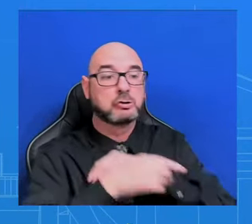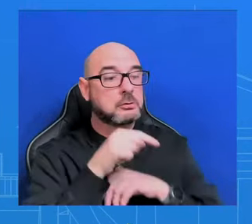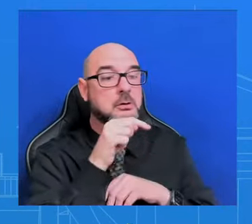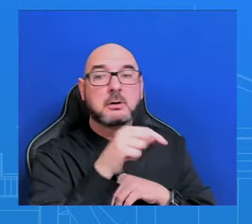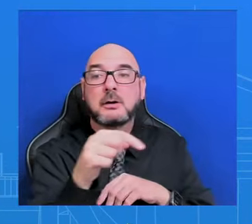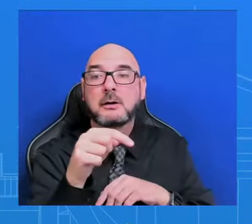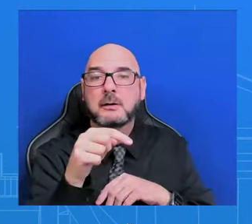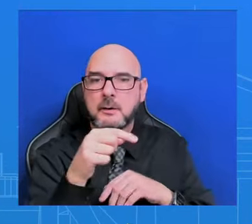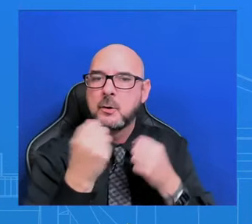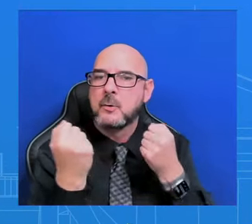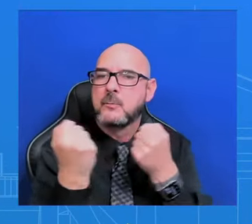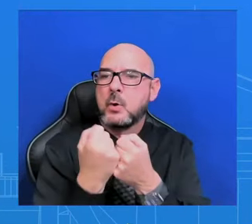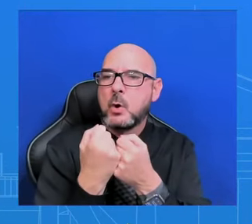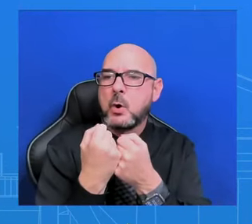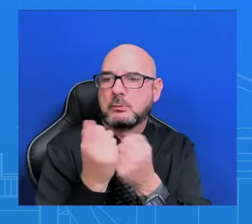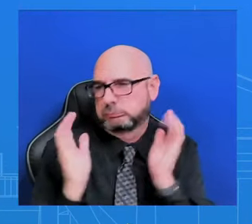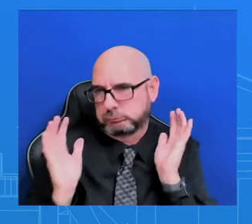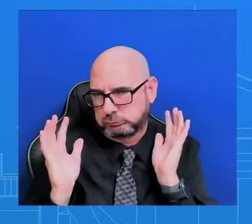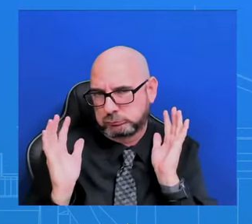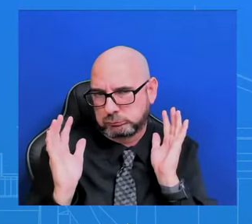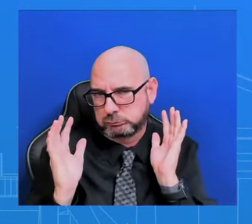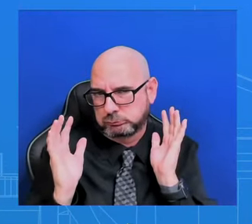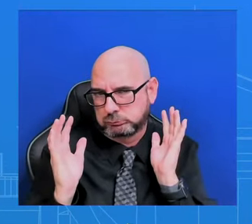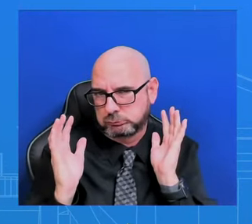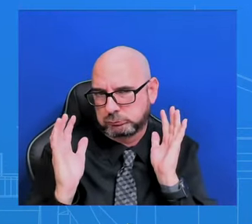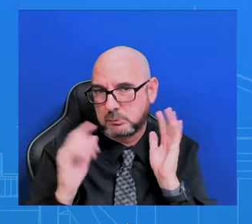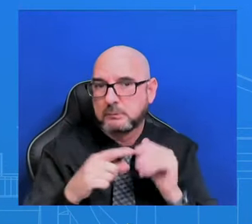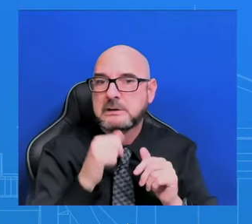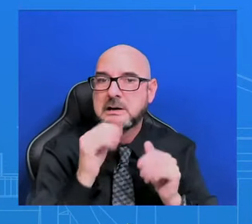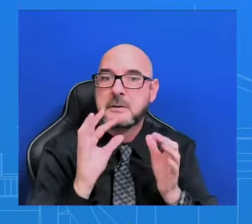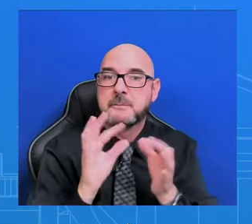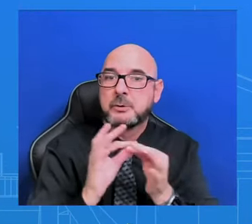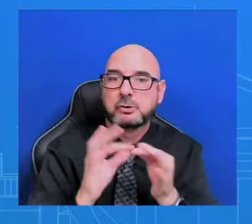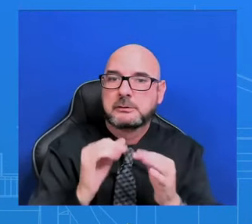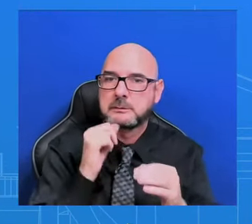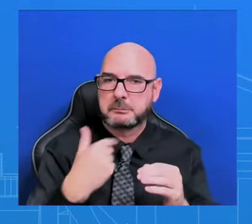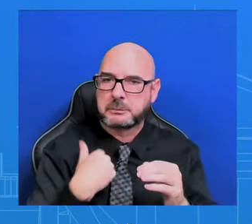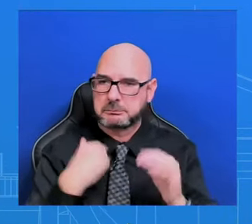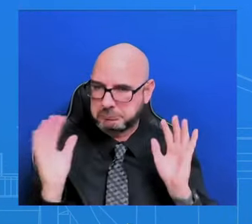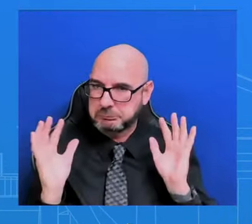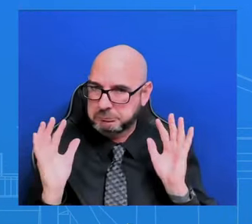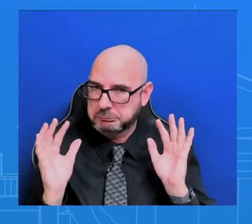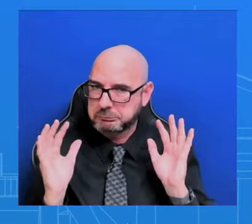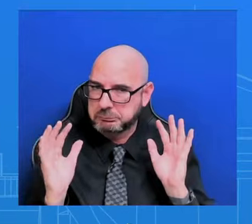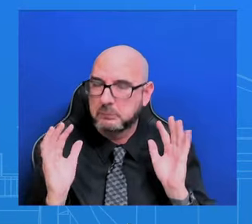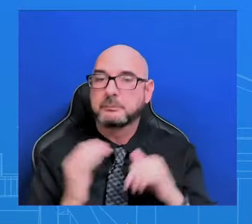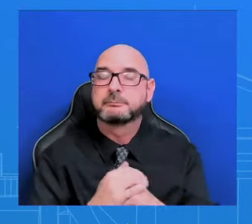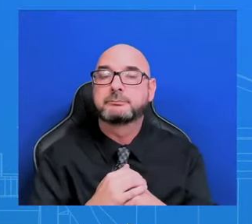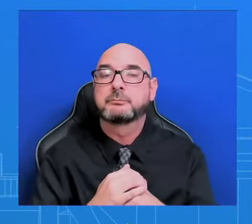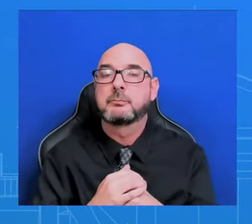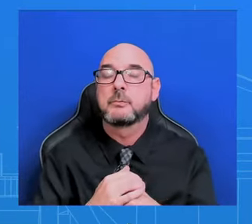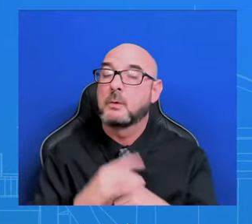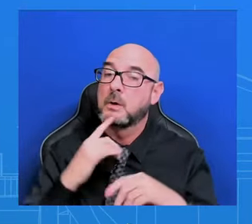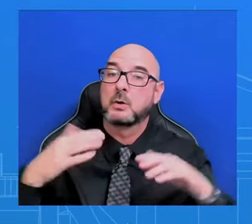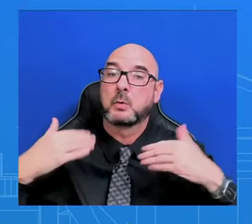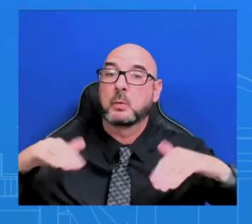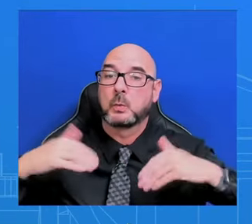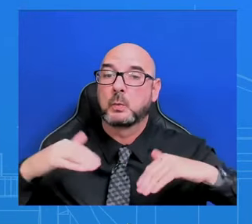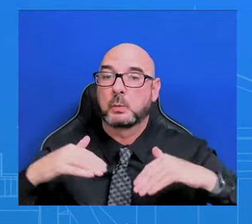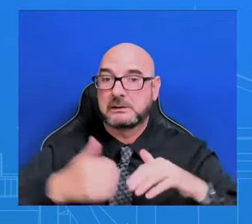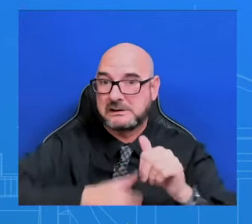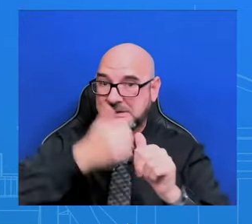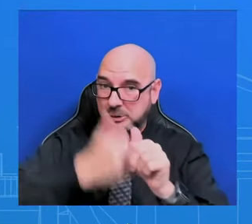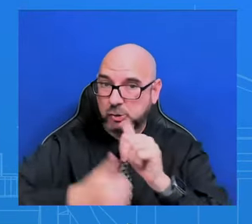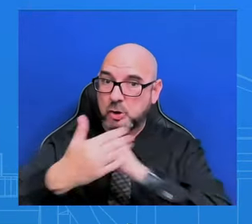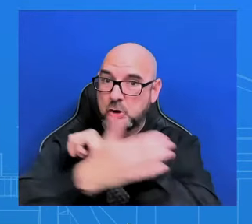support these strikes on Houthi capabilities ashore. There is an awful lot of coordination done at various levels. I mean, the